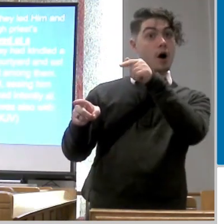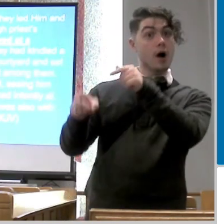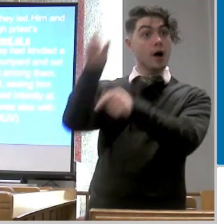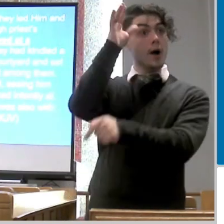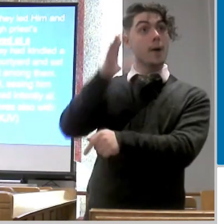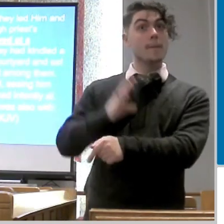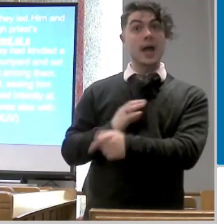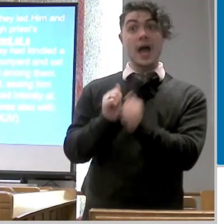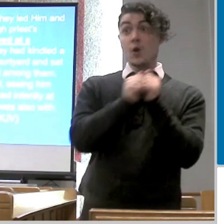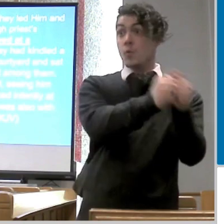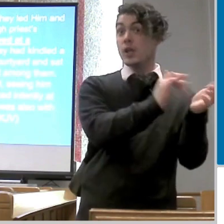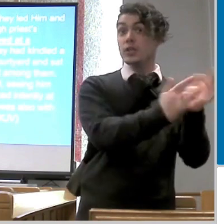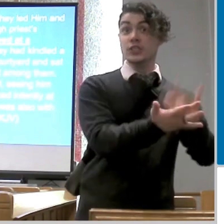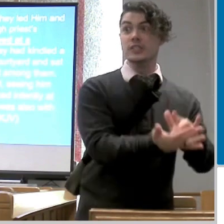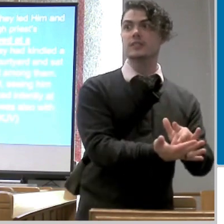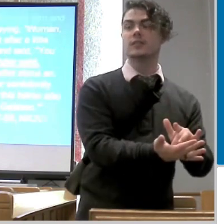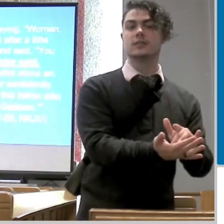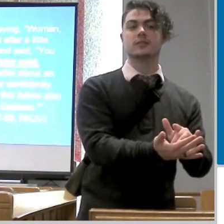was also with him